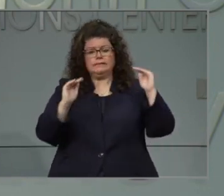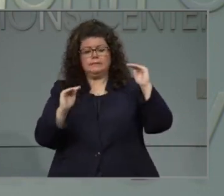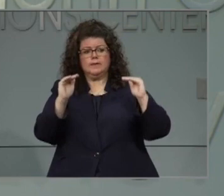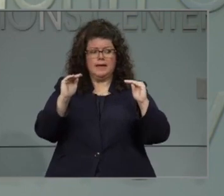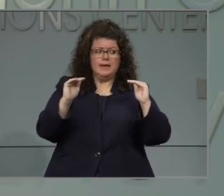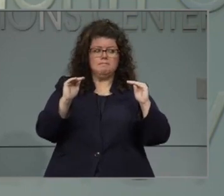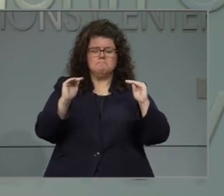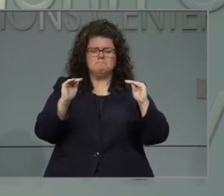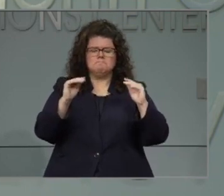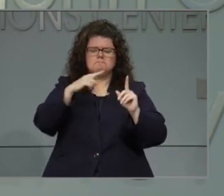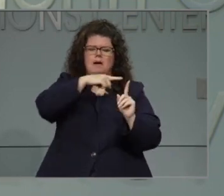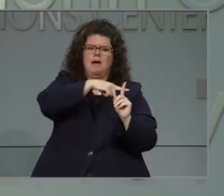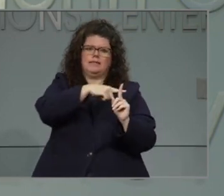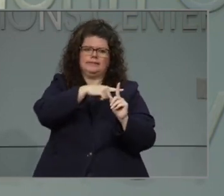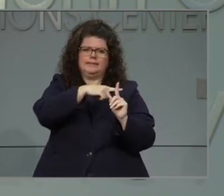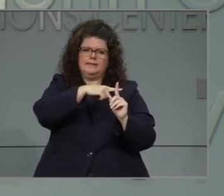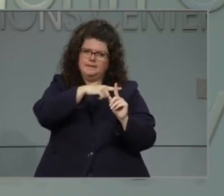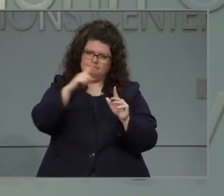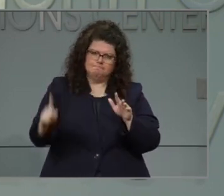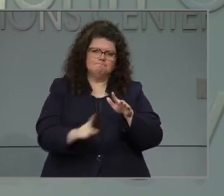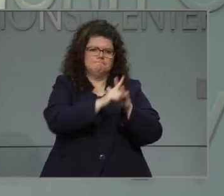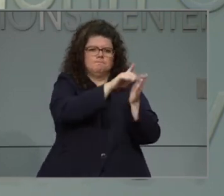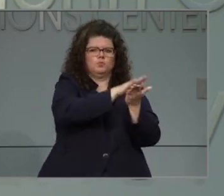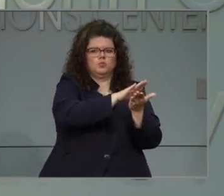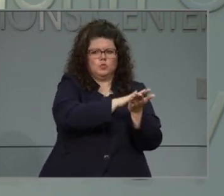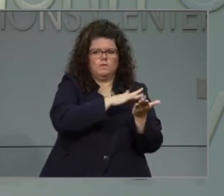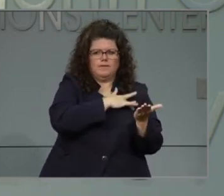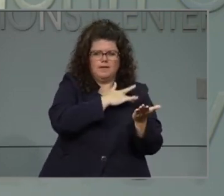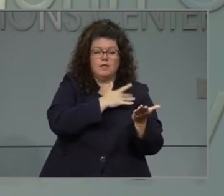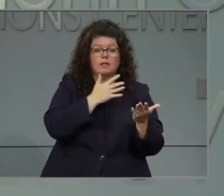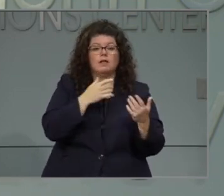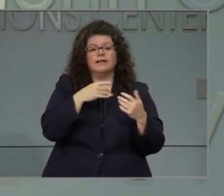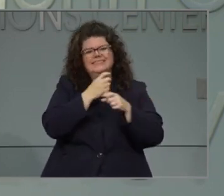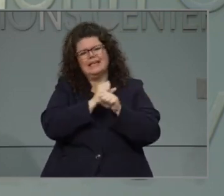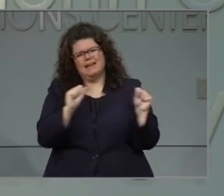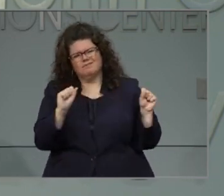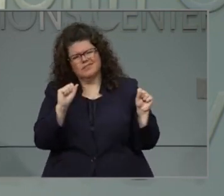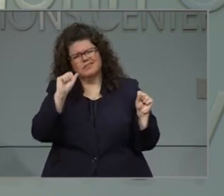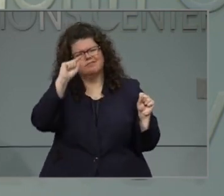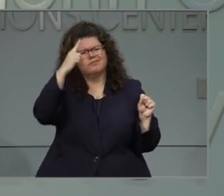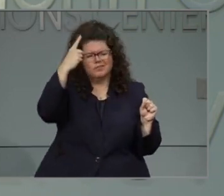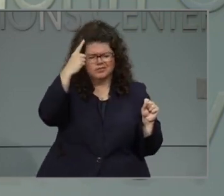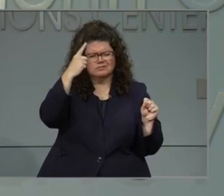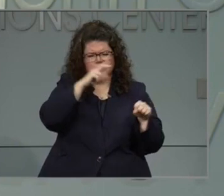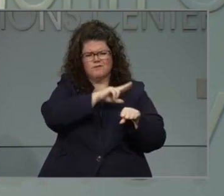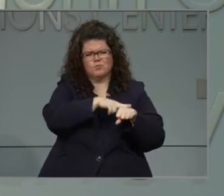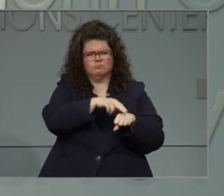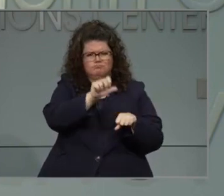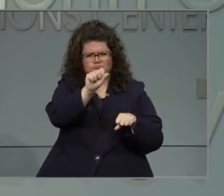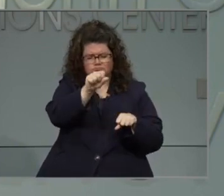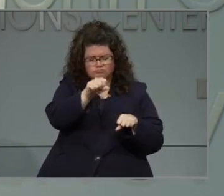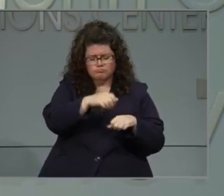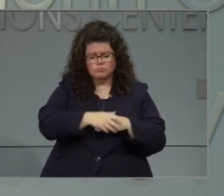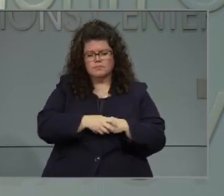for students, and we want to keep health and safety at the very first.